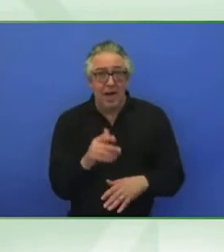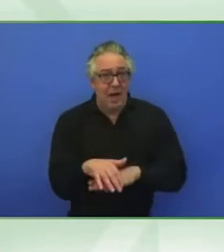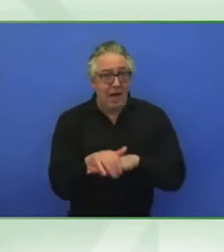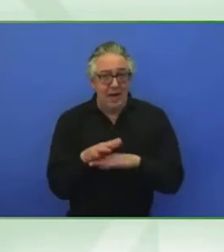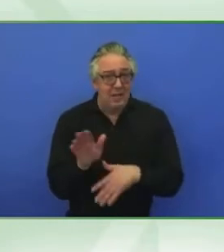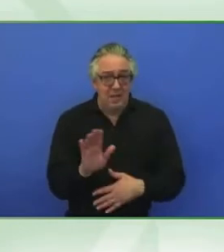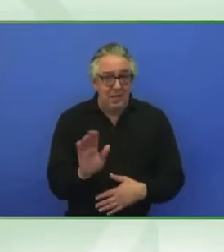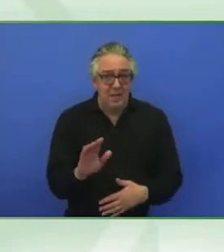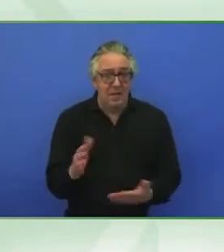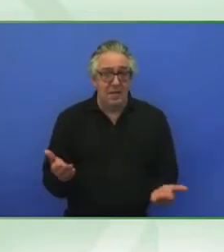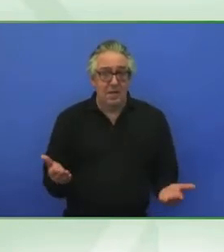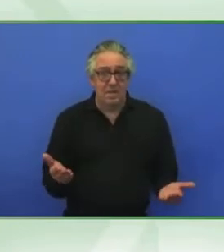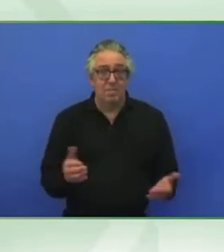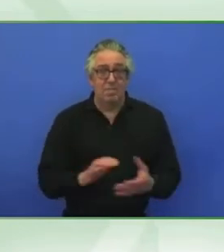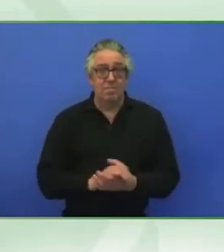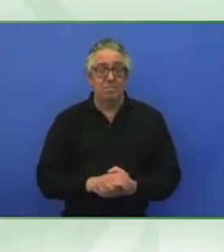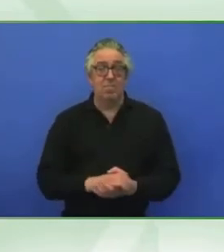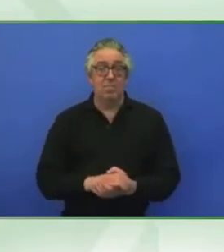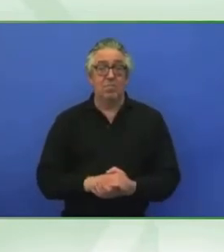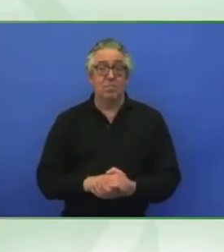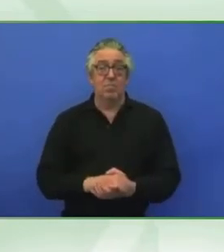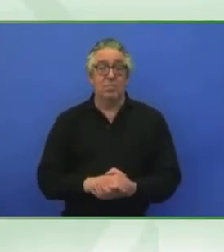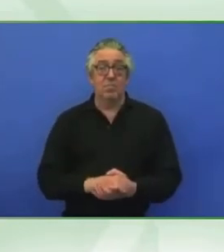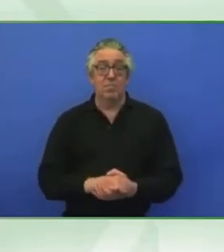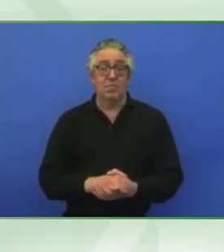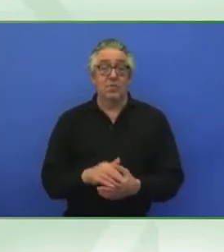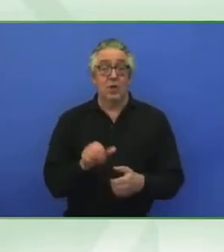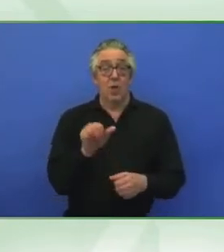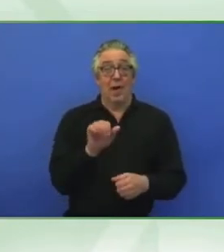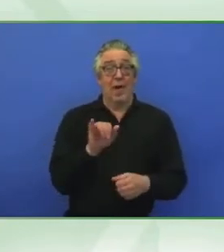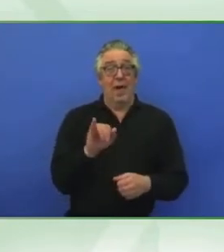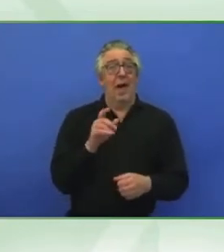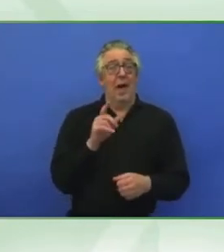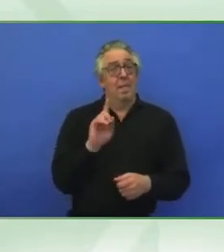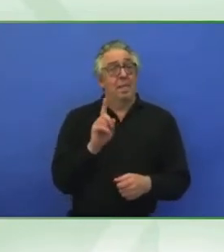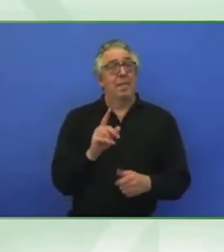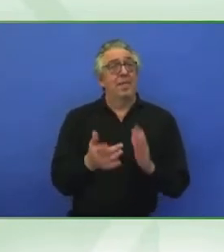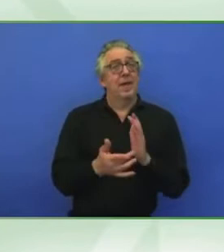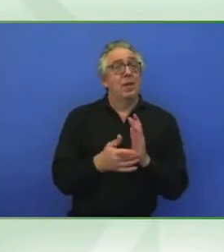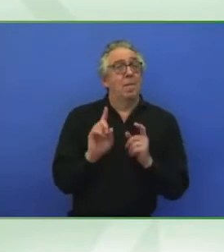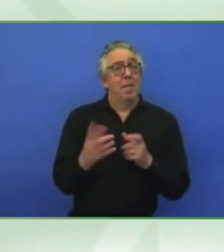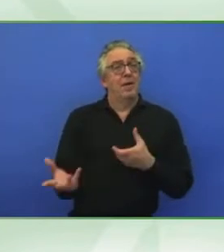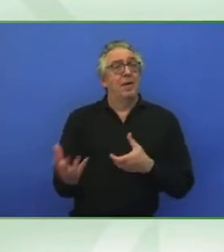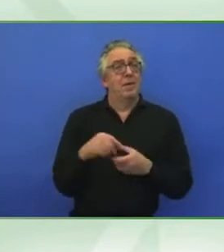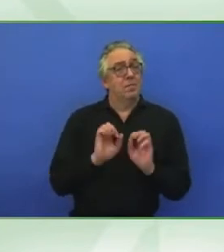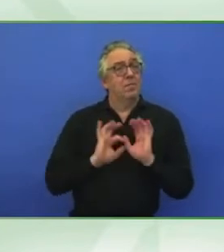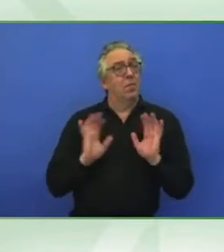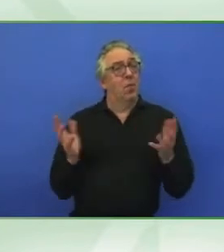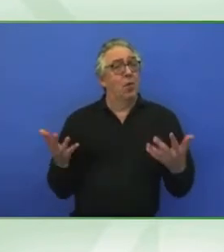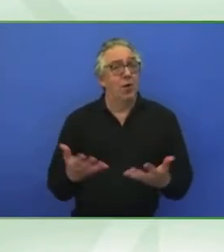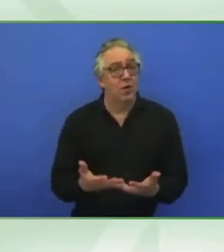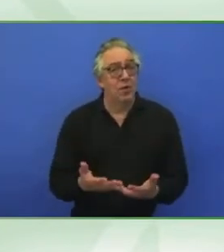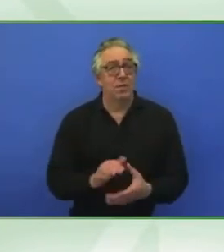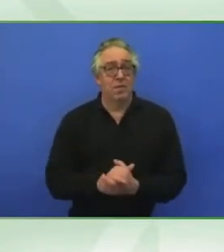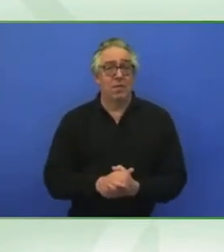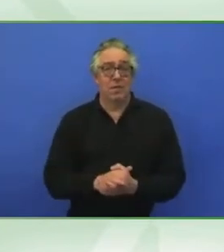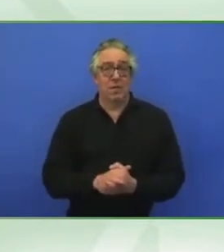for other regions in the world. As well, I could add to what